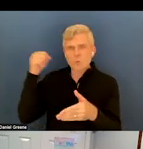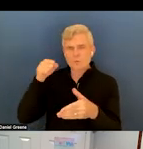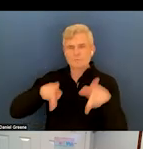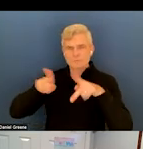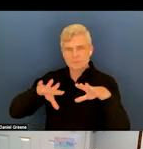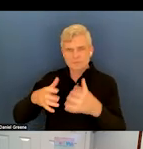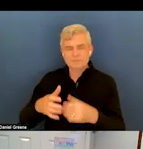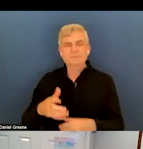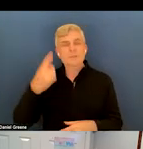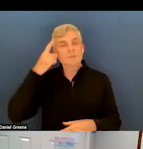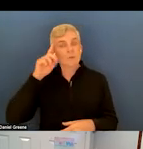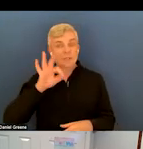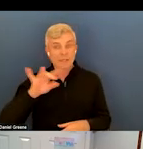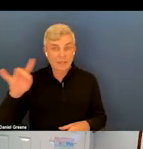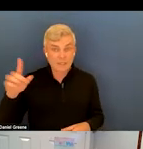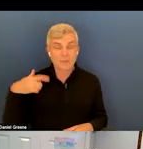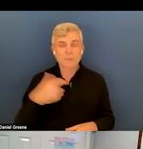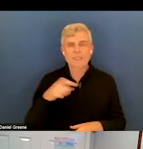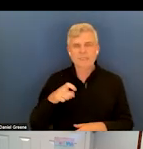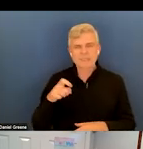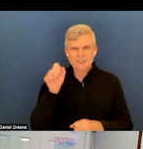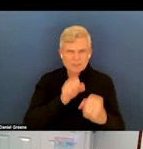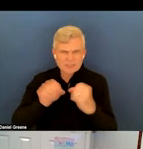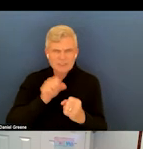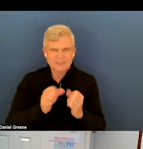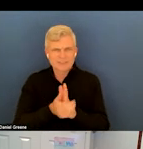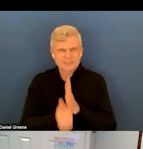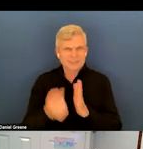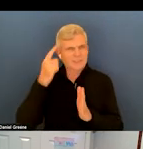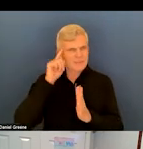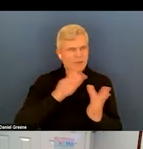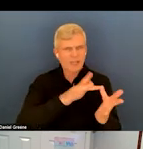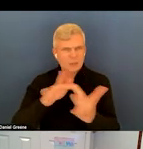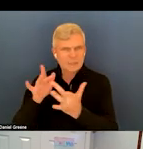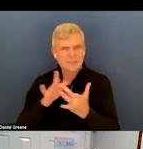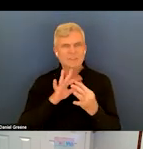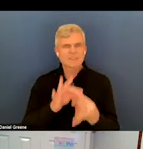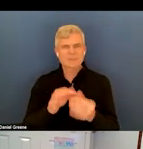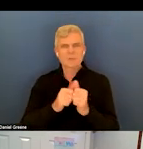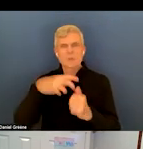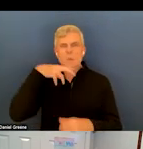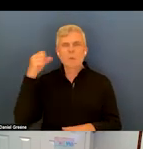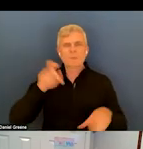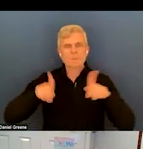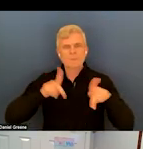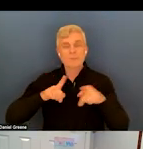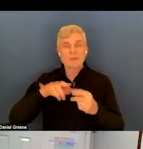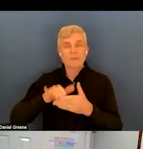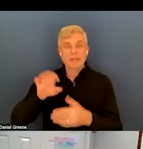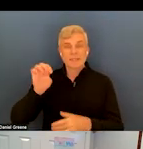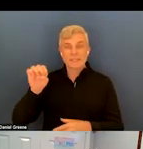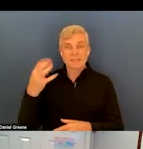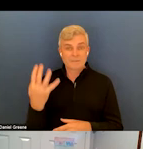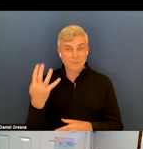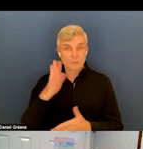we need our strategies and skills as far as outreach and connection with the older populations. But the E4 Center is wonderful about